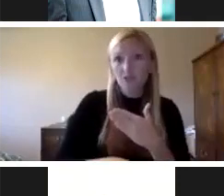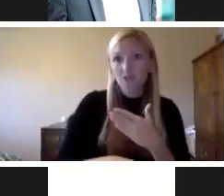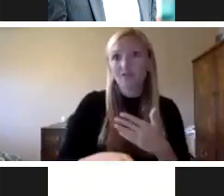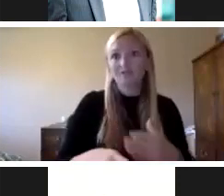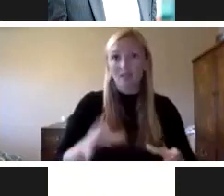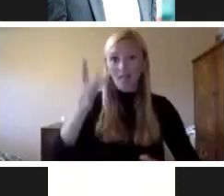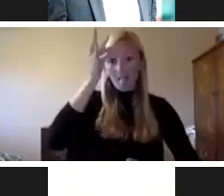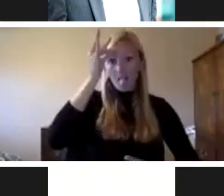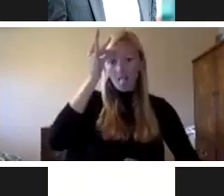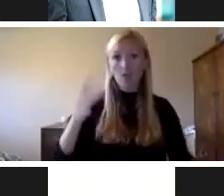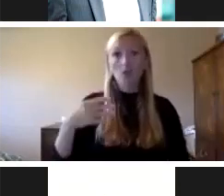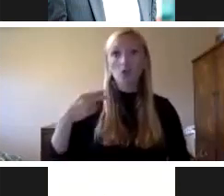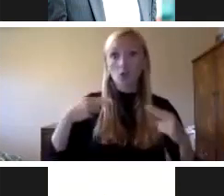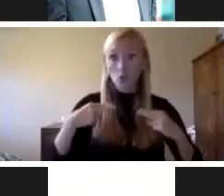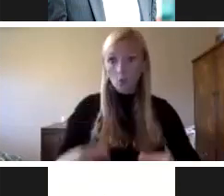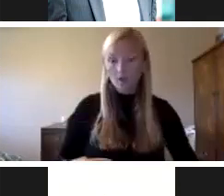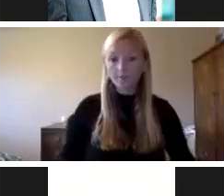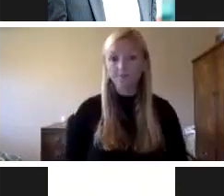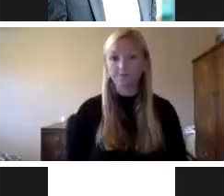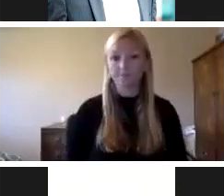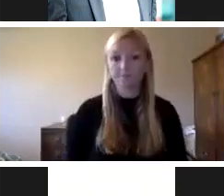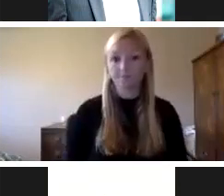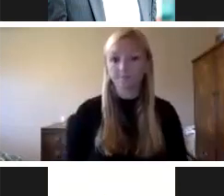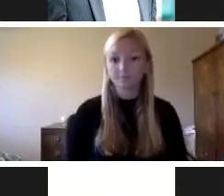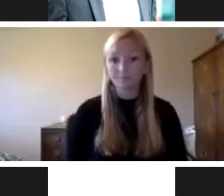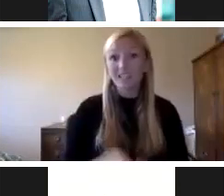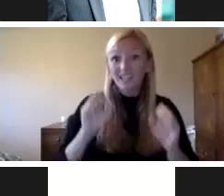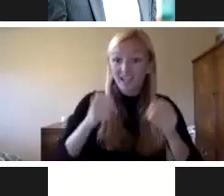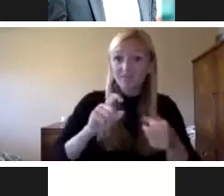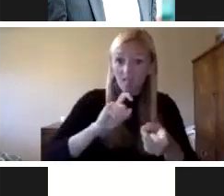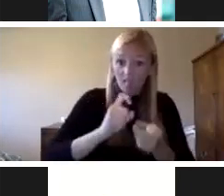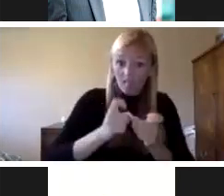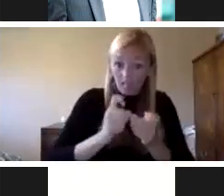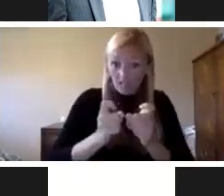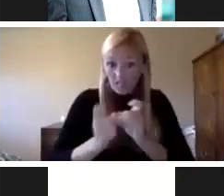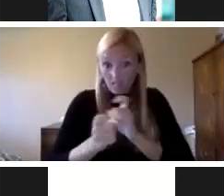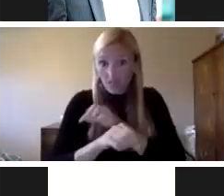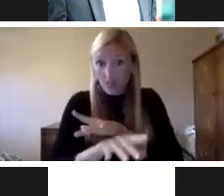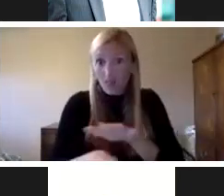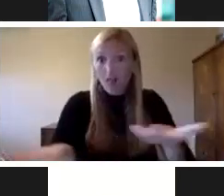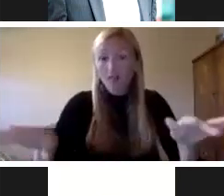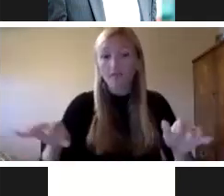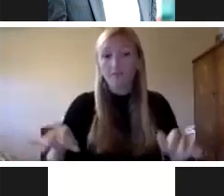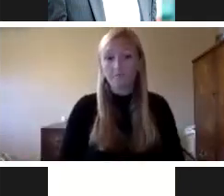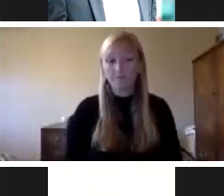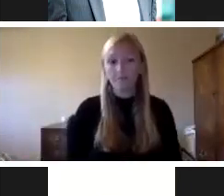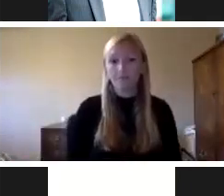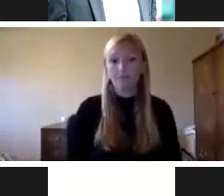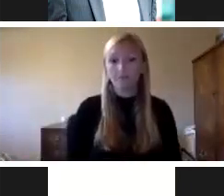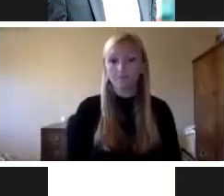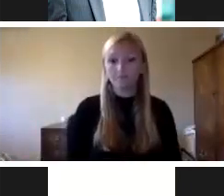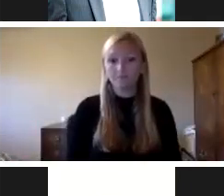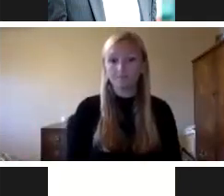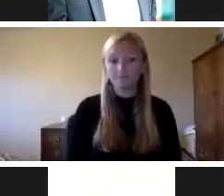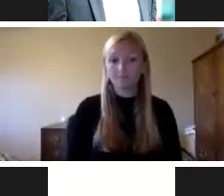in that the difference between COVID and prior SARS is that it mutated. We know that the portal of expert exit probably